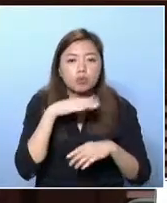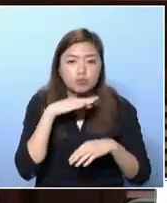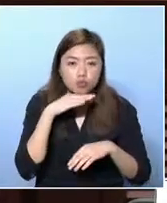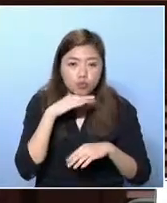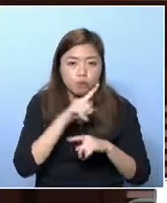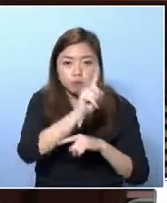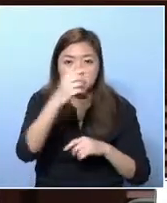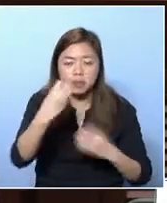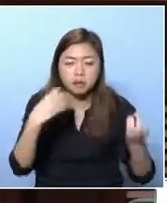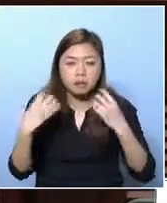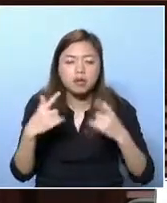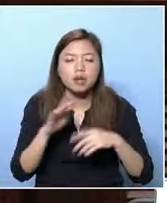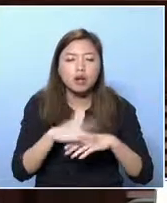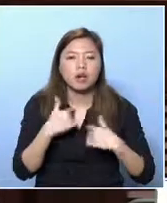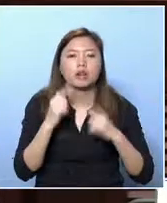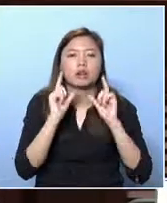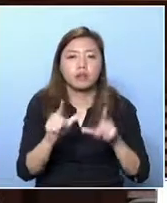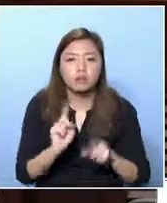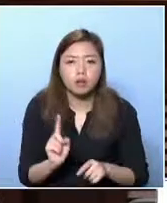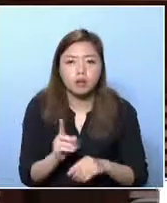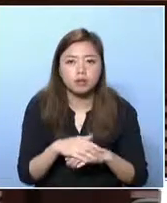suffering from some disabilities.